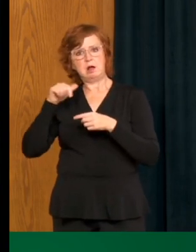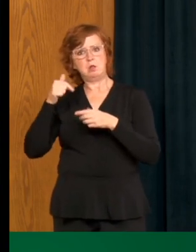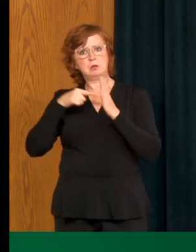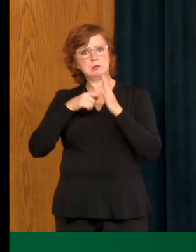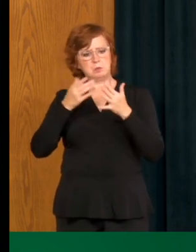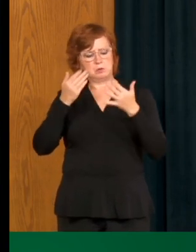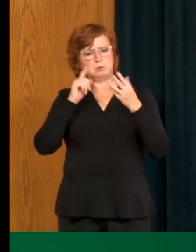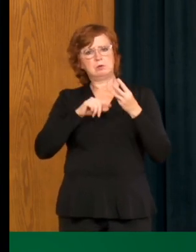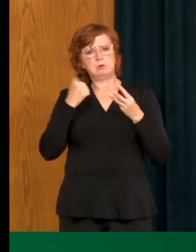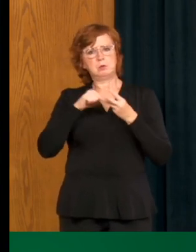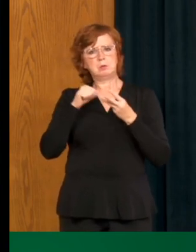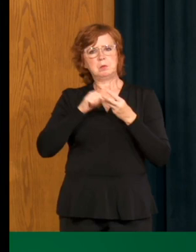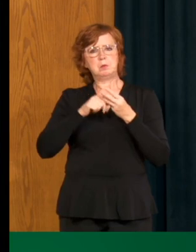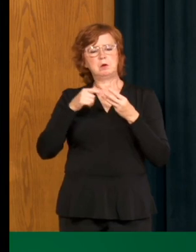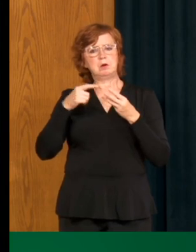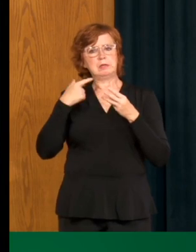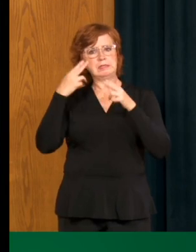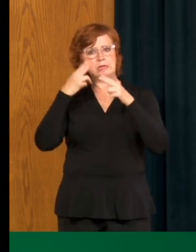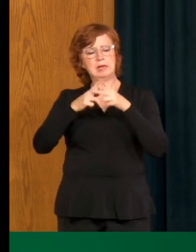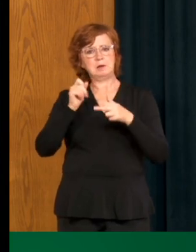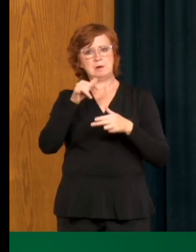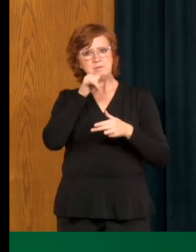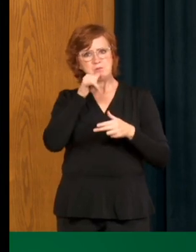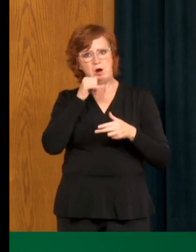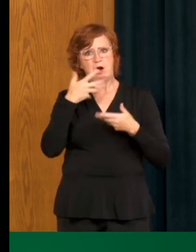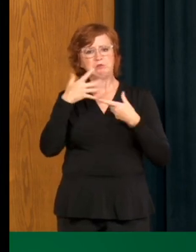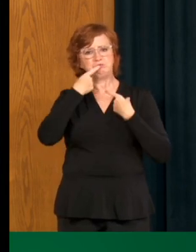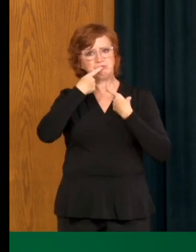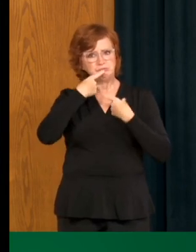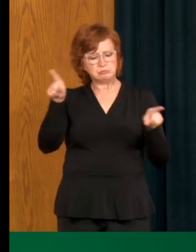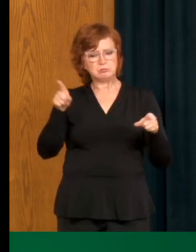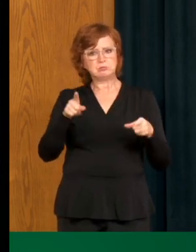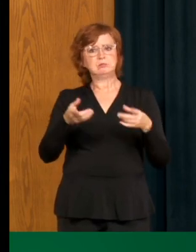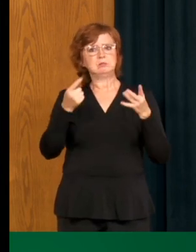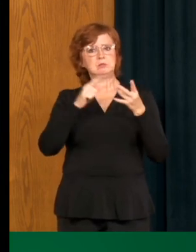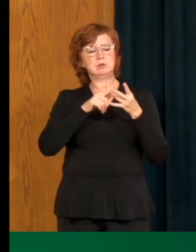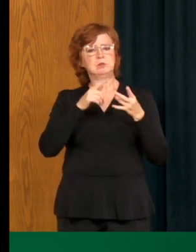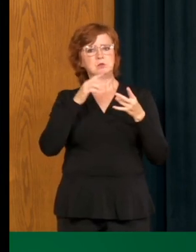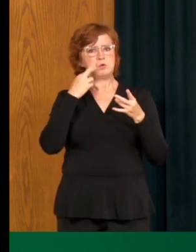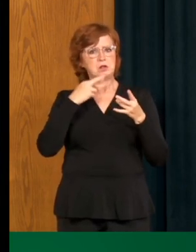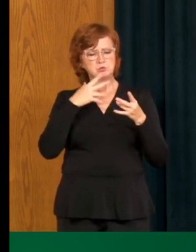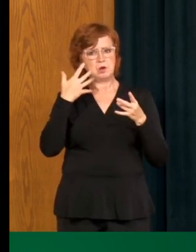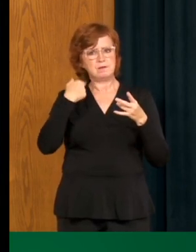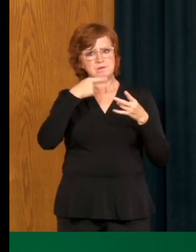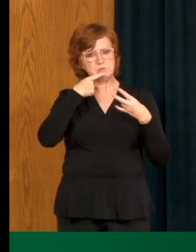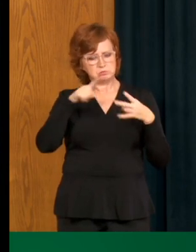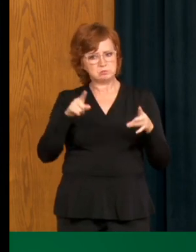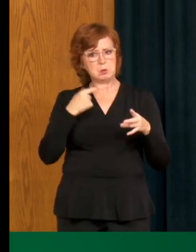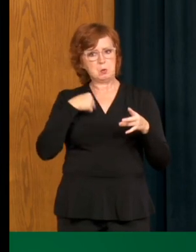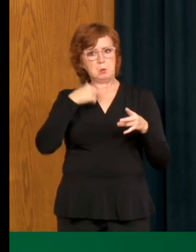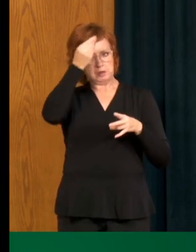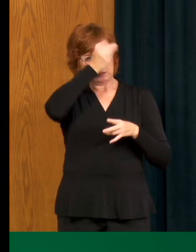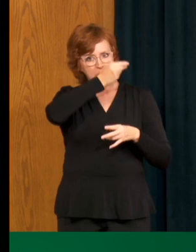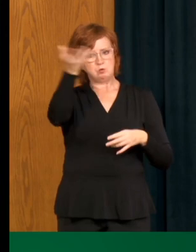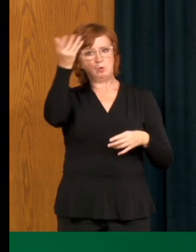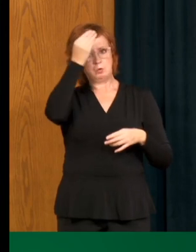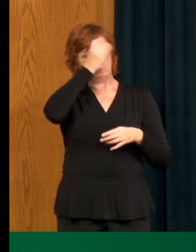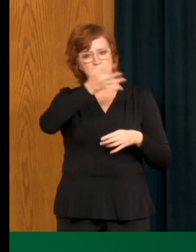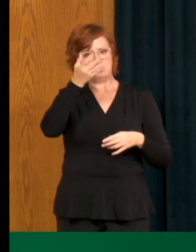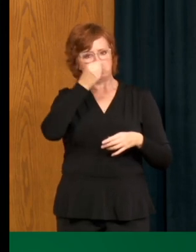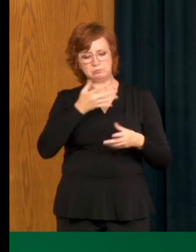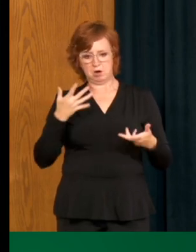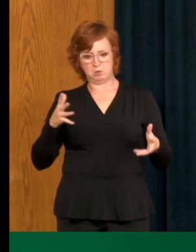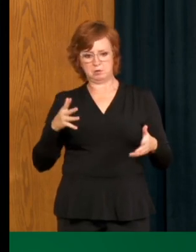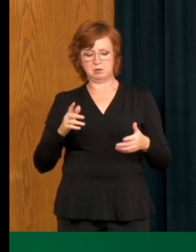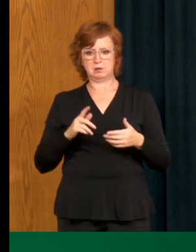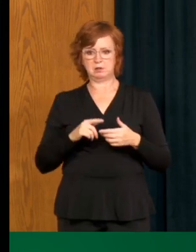and the greater need for public health and public safety was required. We reported to